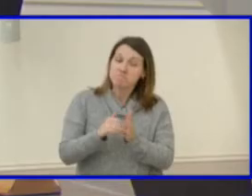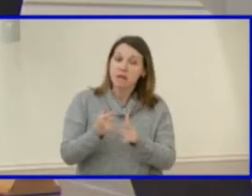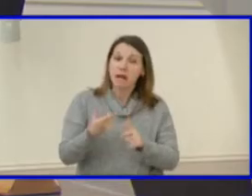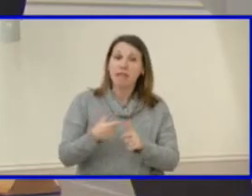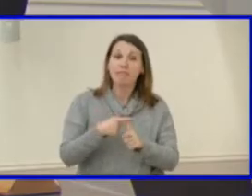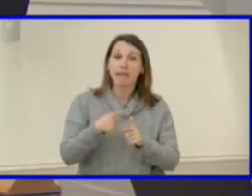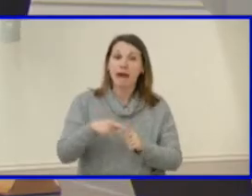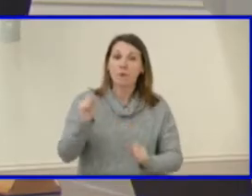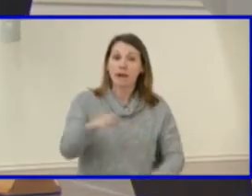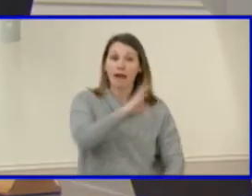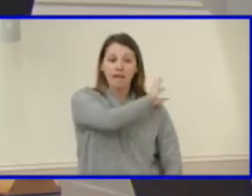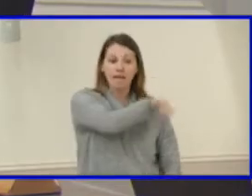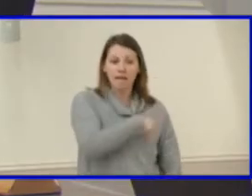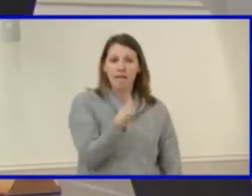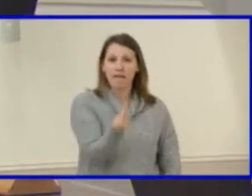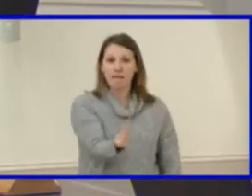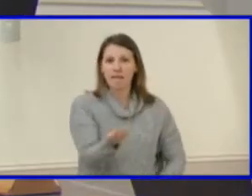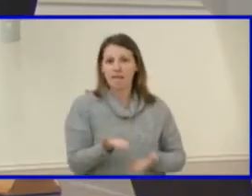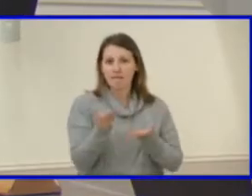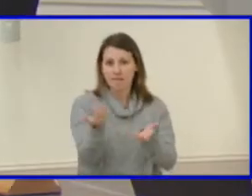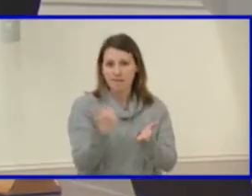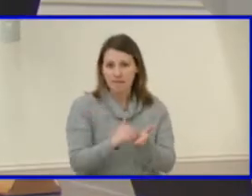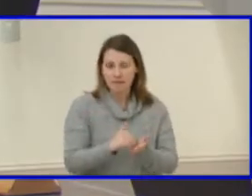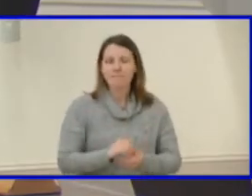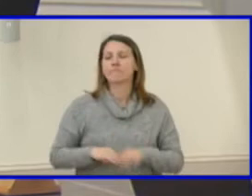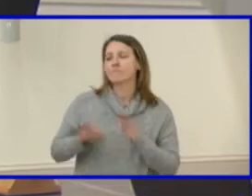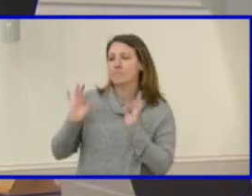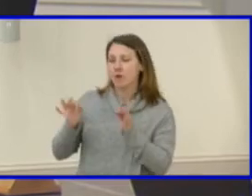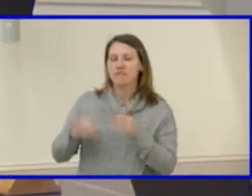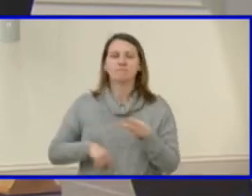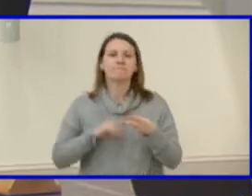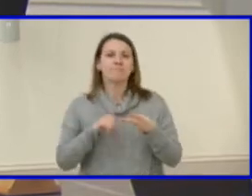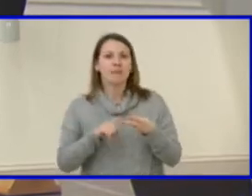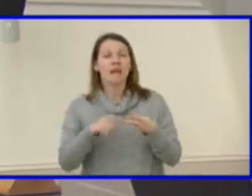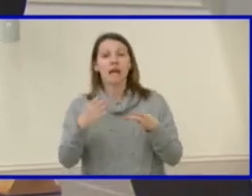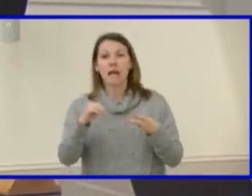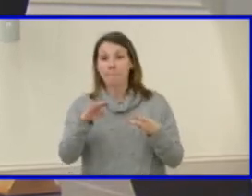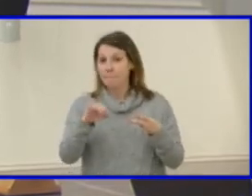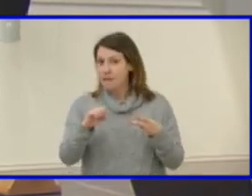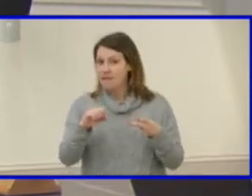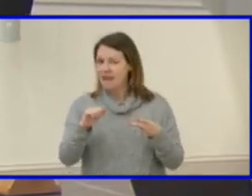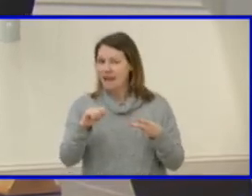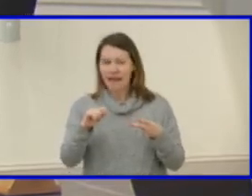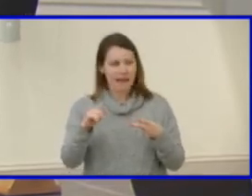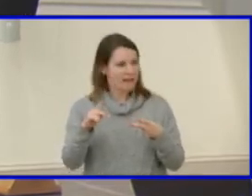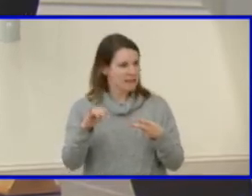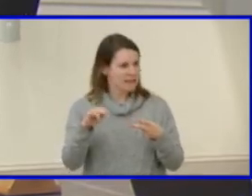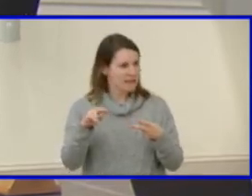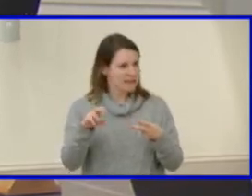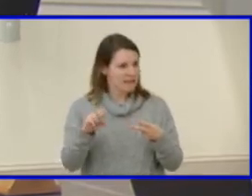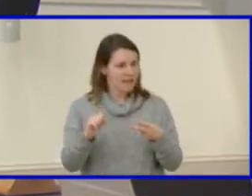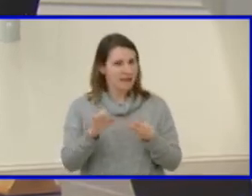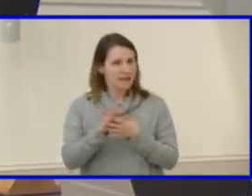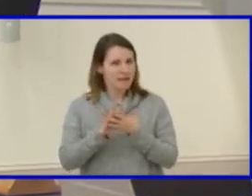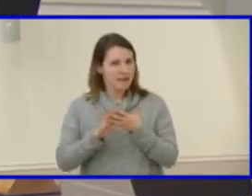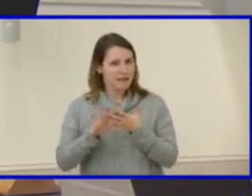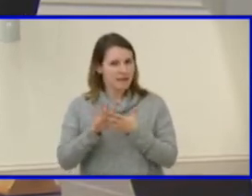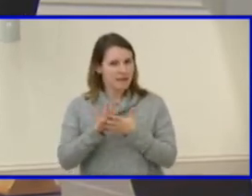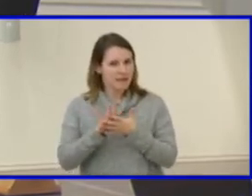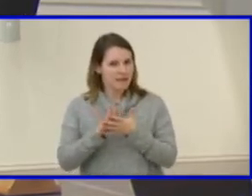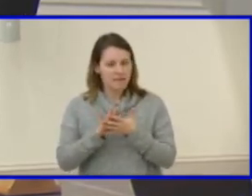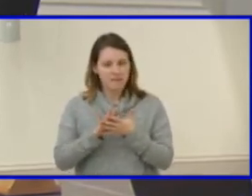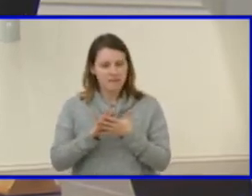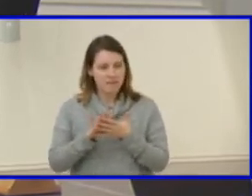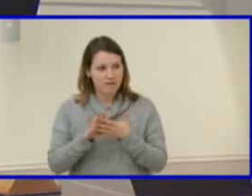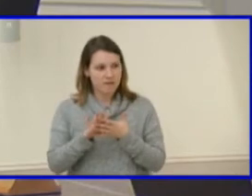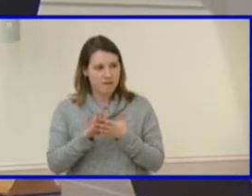I know Ms. Atkins and I have participated in some discussions with students from different parts of the county wondering, you know, why are some courses offered